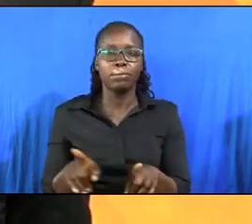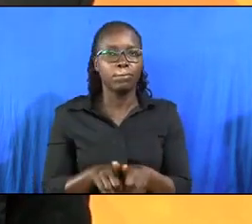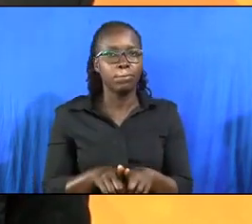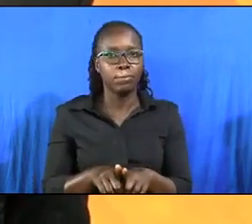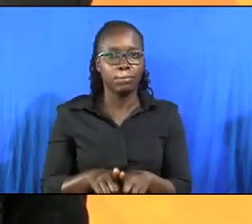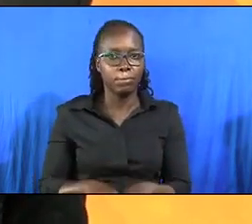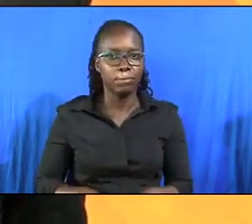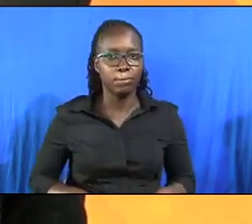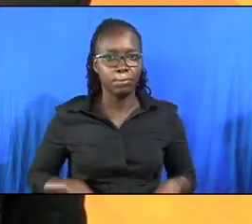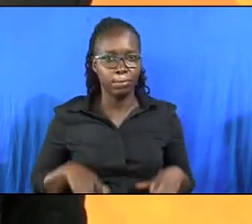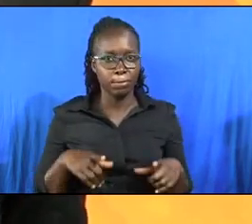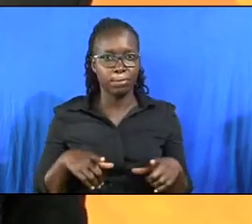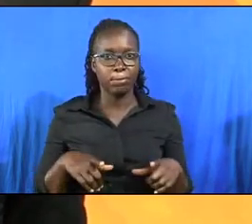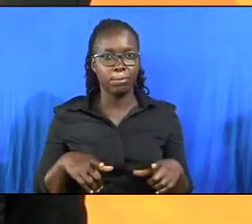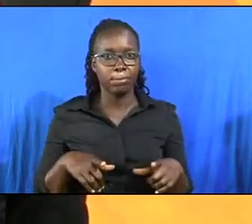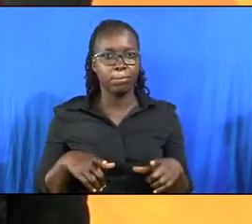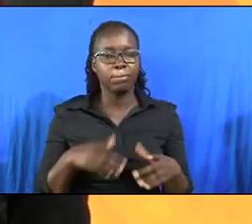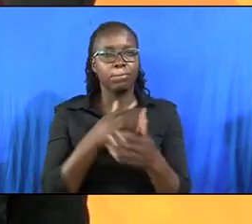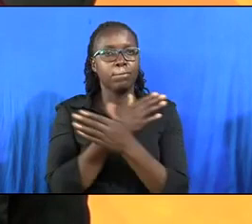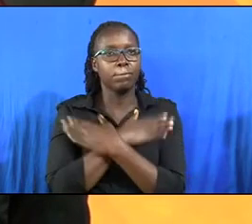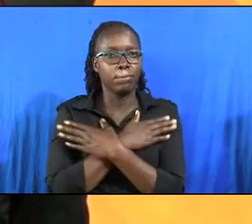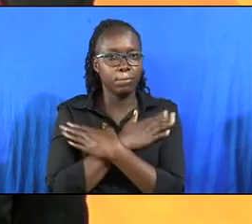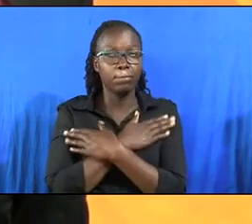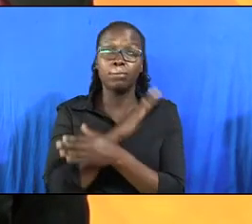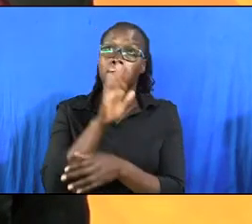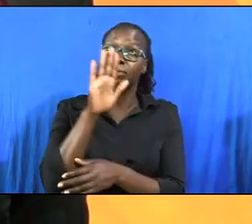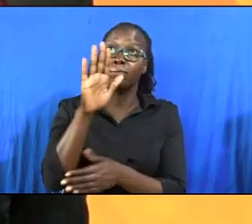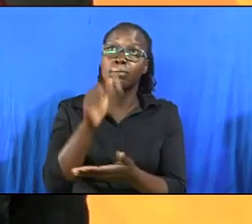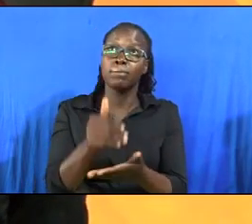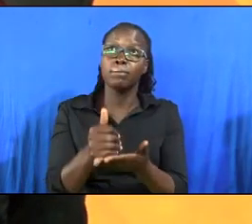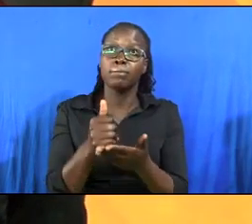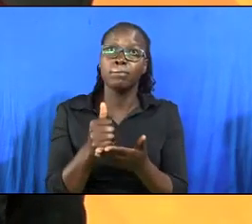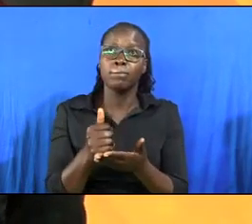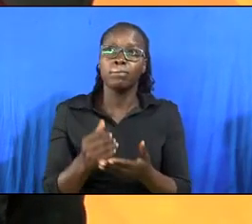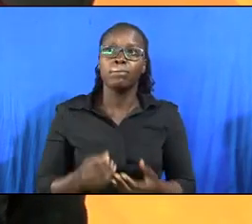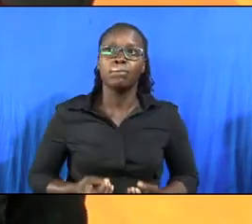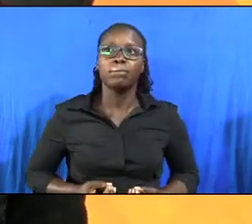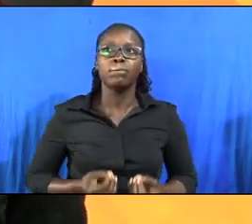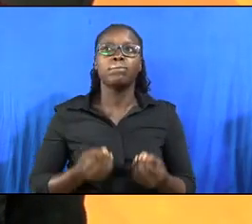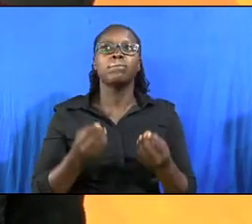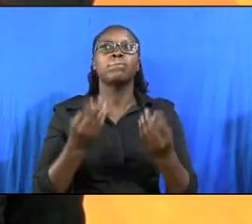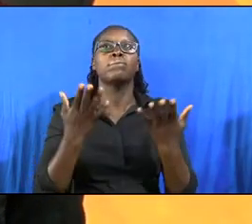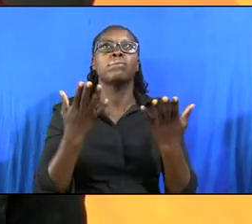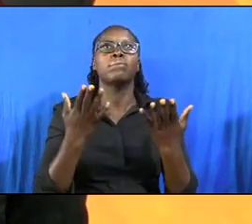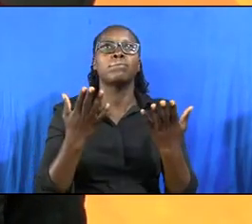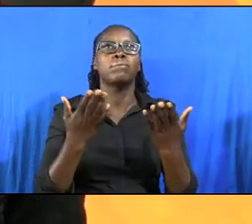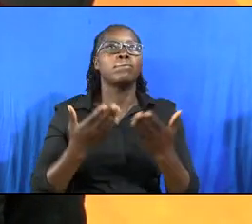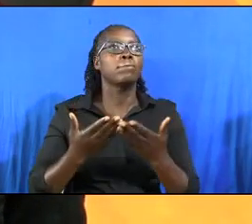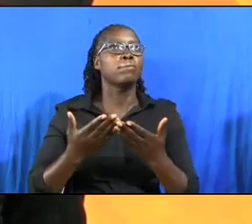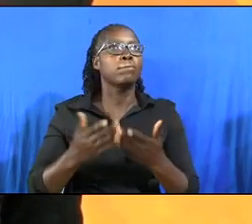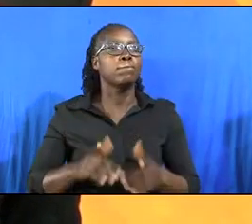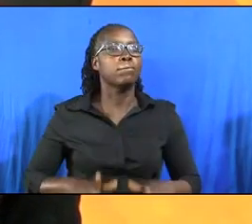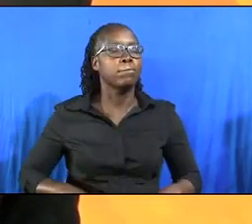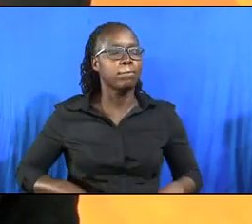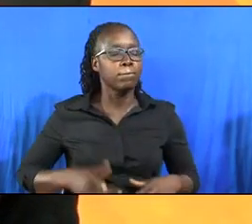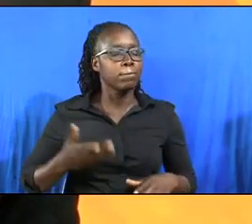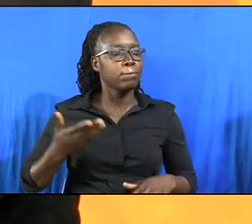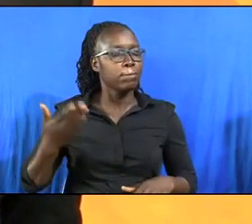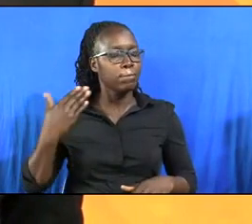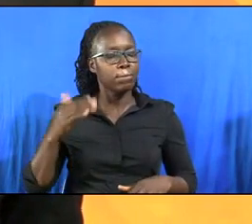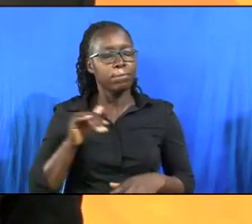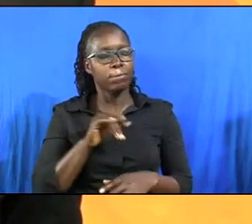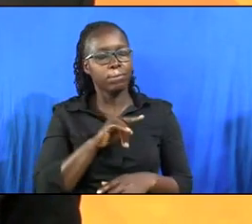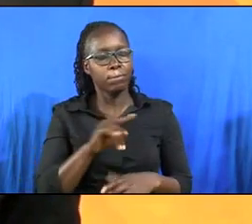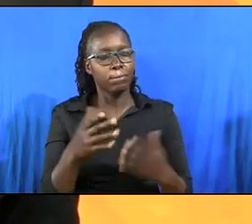love, as your friends, help us to sacrifice our past, help us to sacrifice